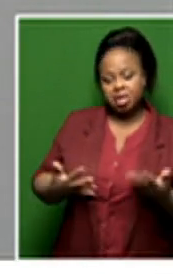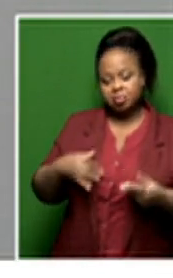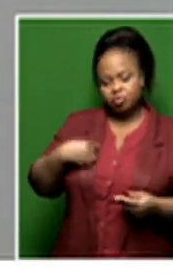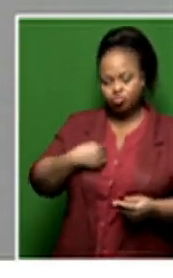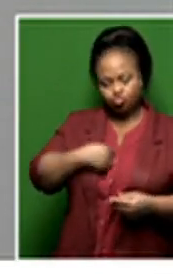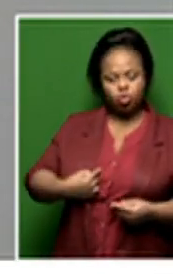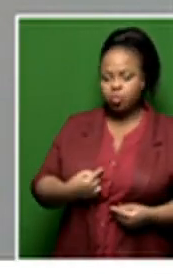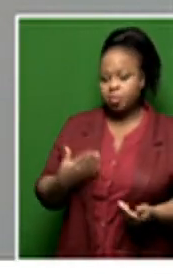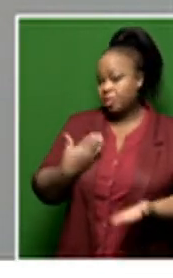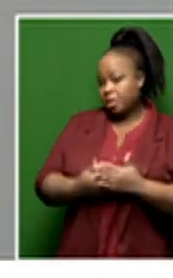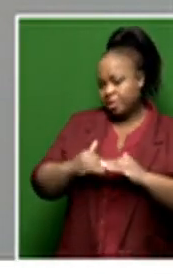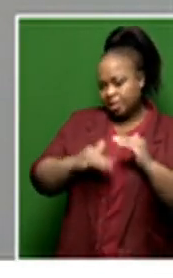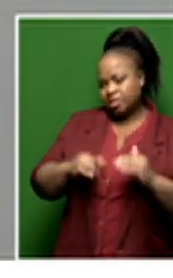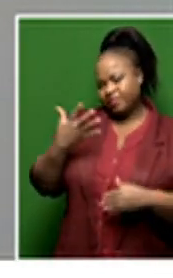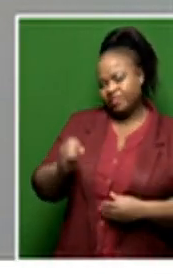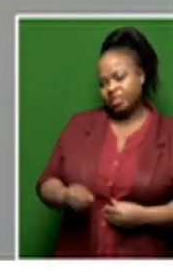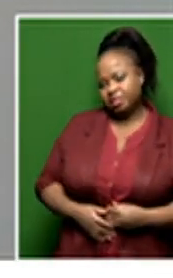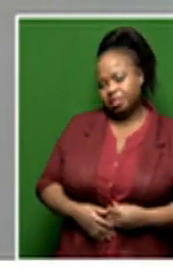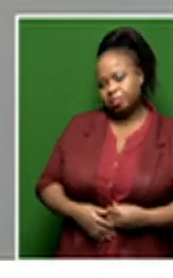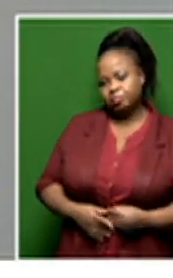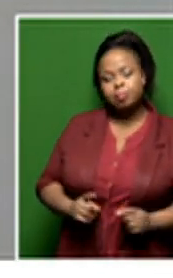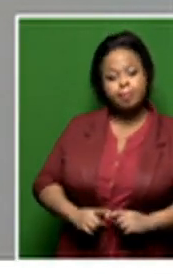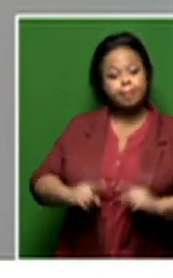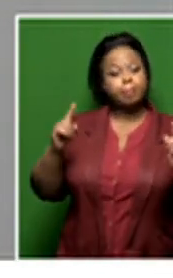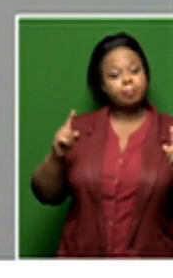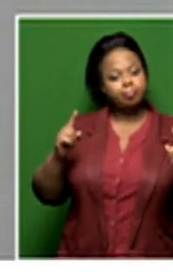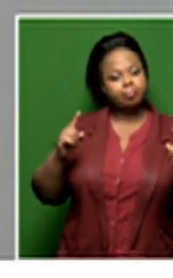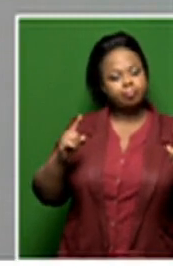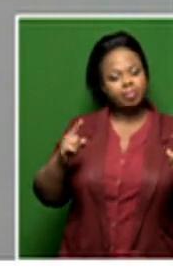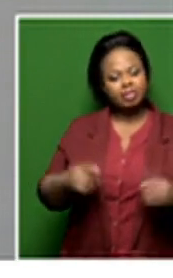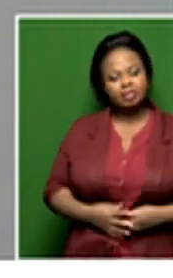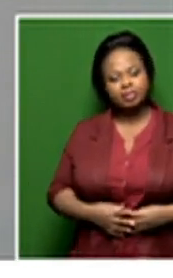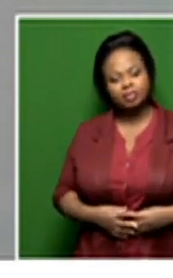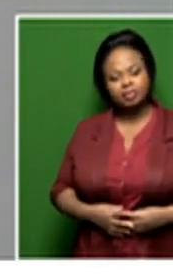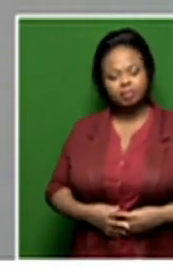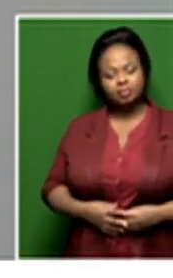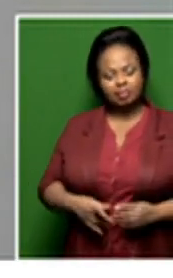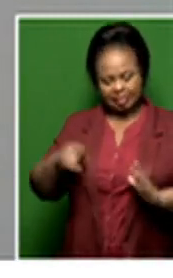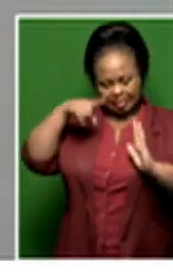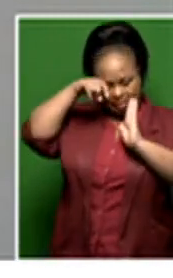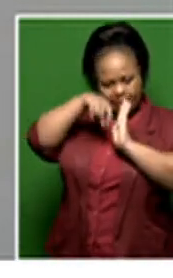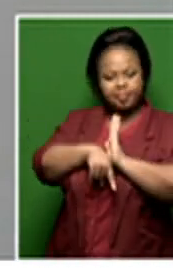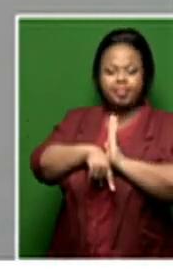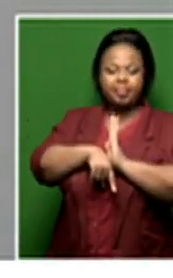might be less than 50, but the essence, the depth,